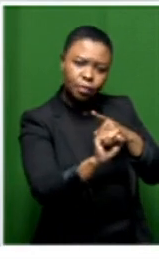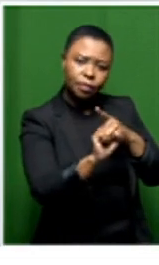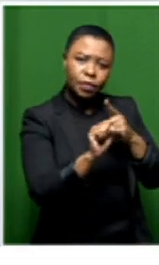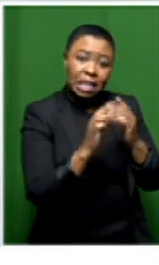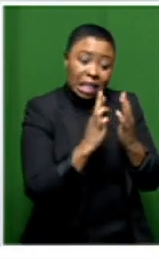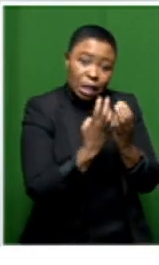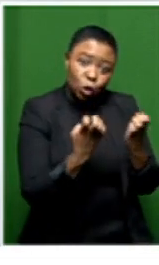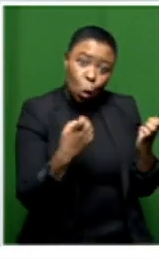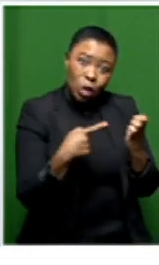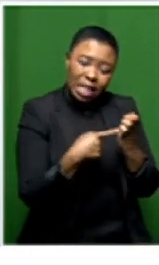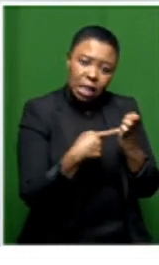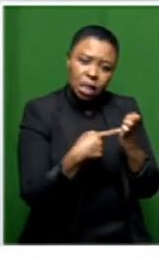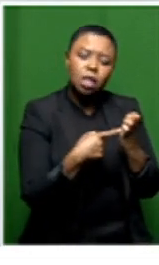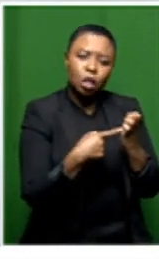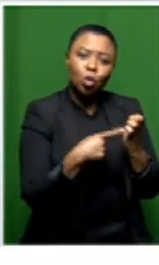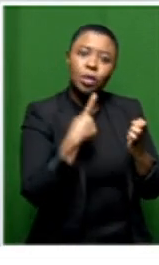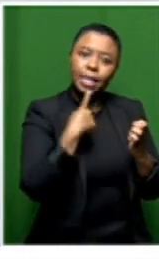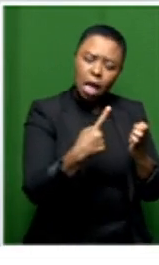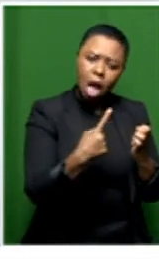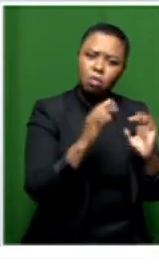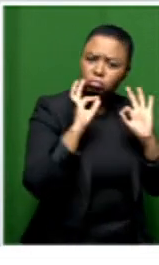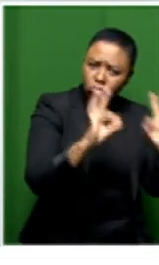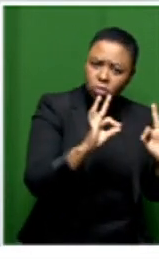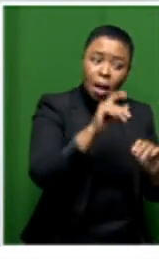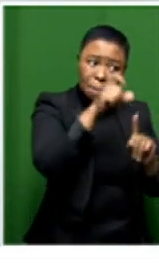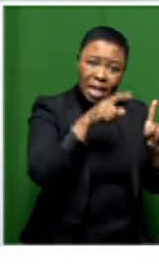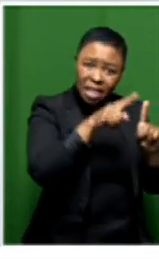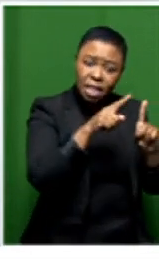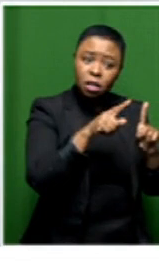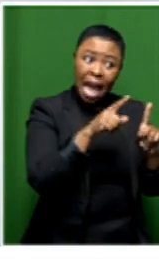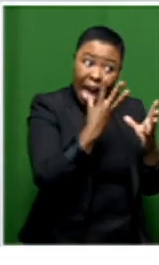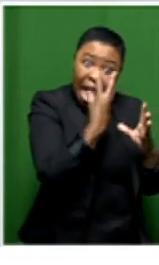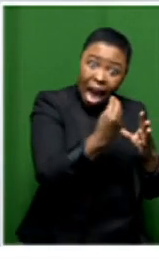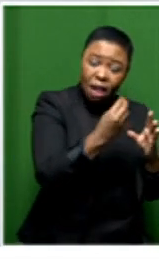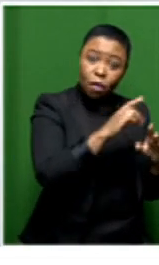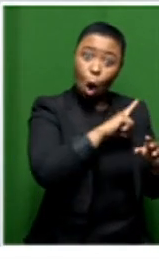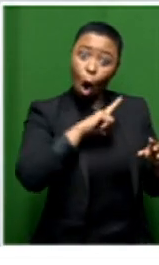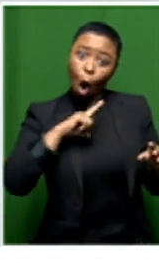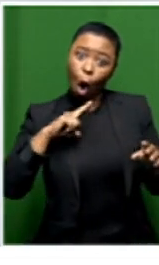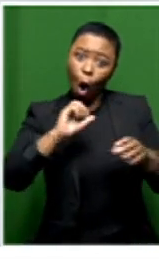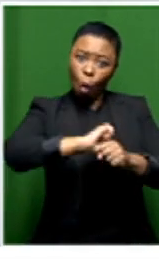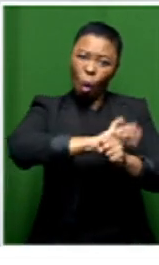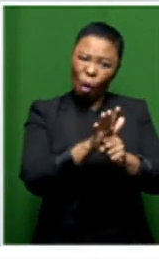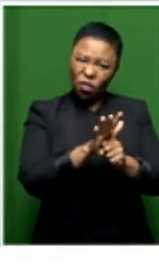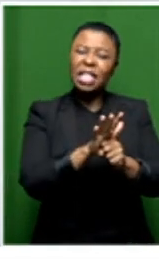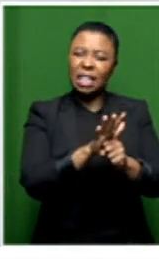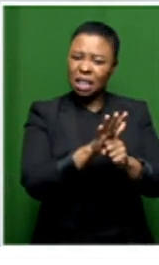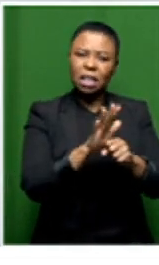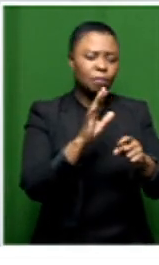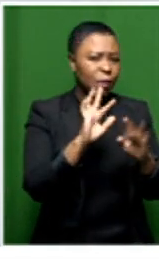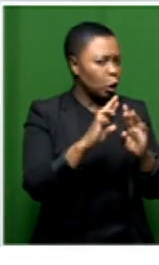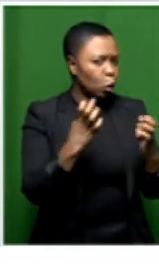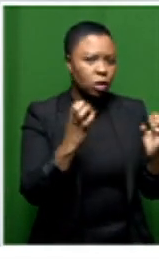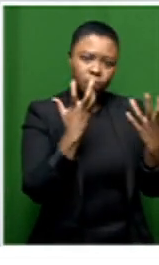um deciding whether a patient is suffering from long covert and this is where our research i think plays an important role